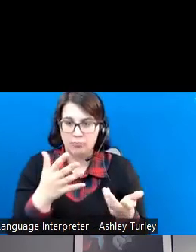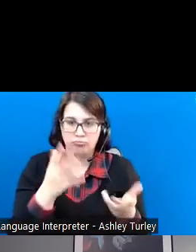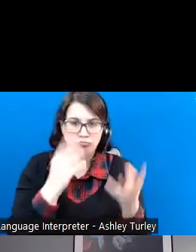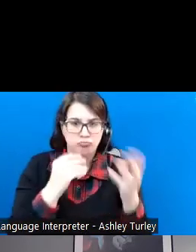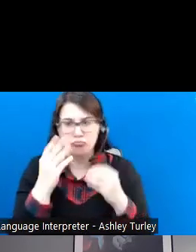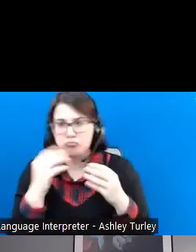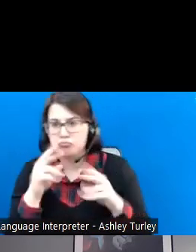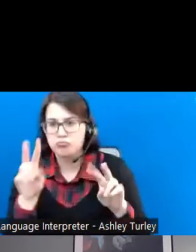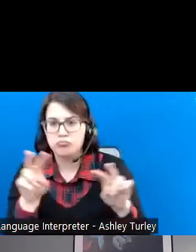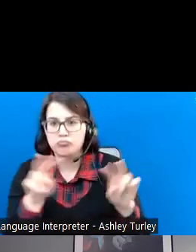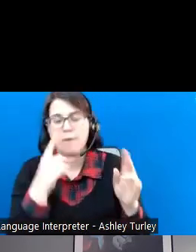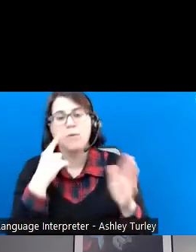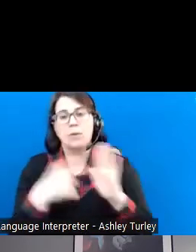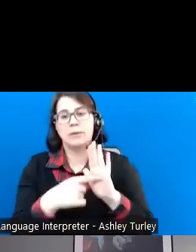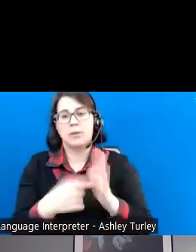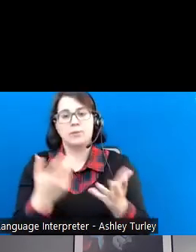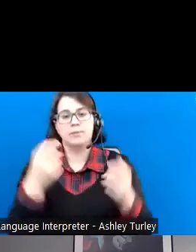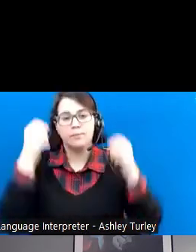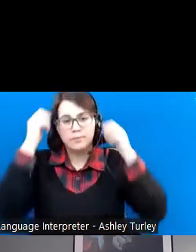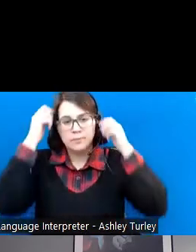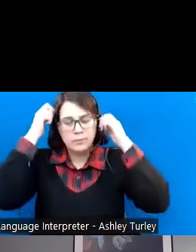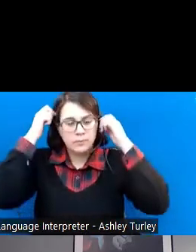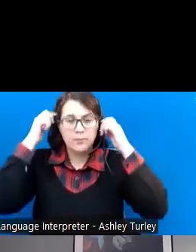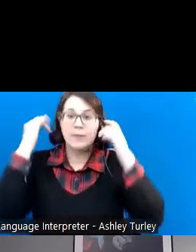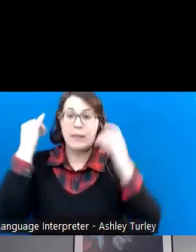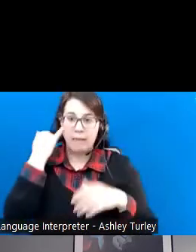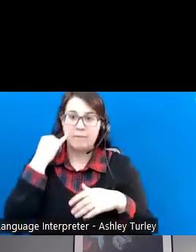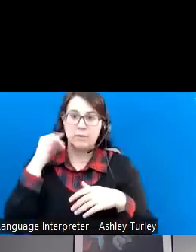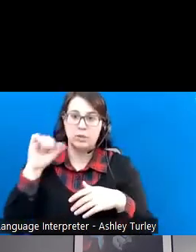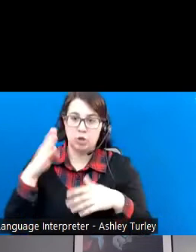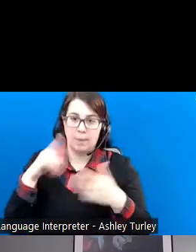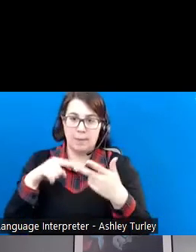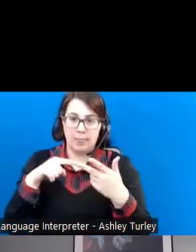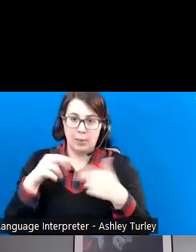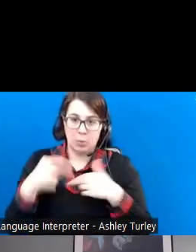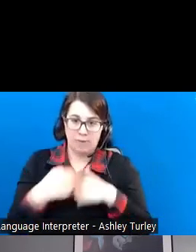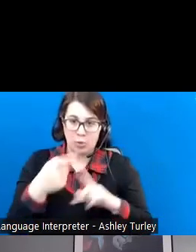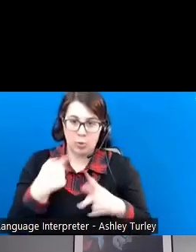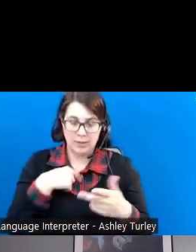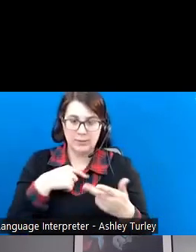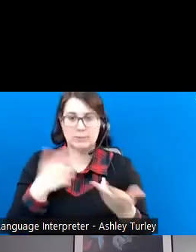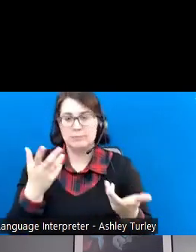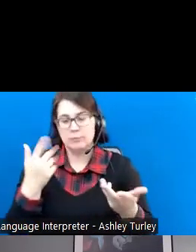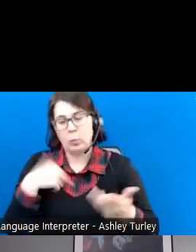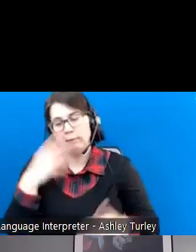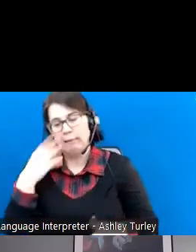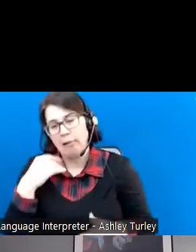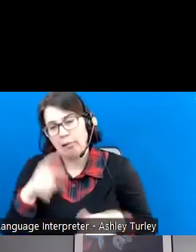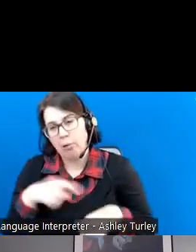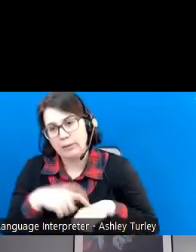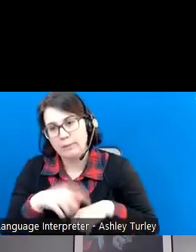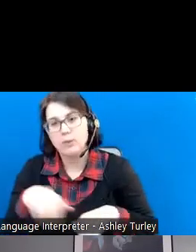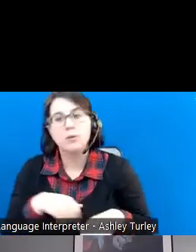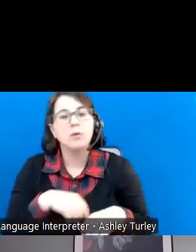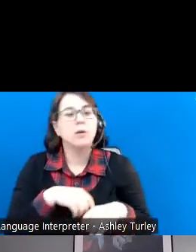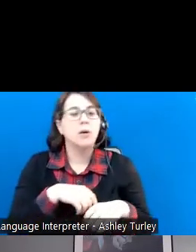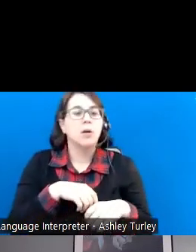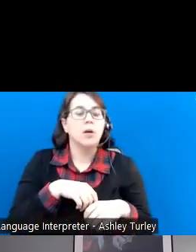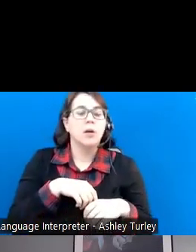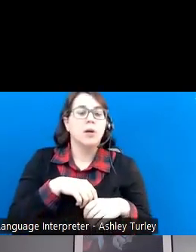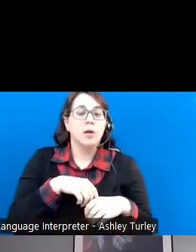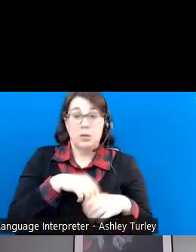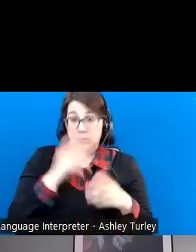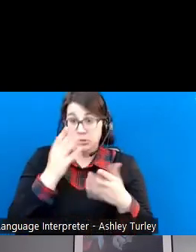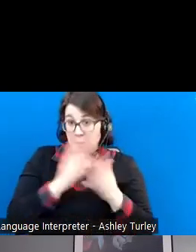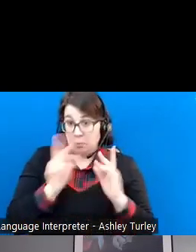So for example, if Job Squad gets this type of referral, you know, we've been doing this for a long time. we have people with